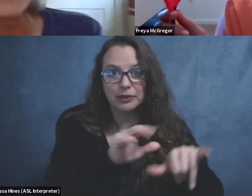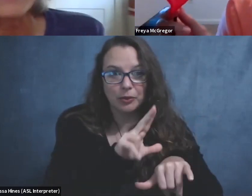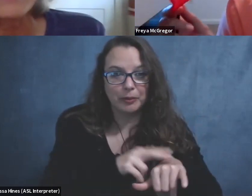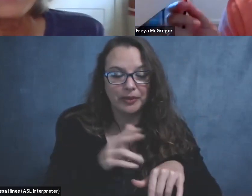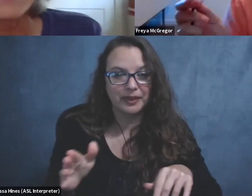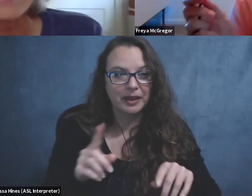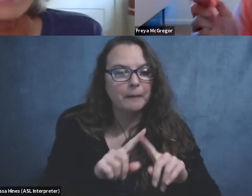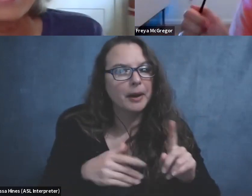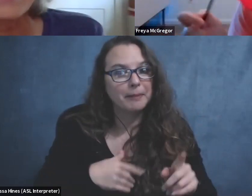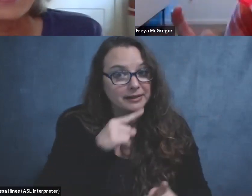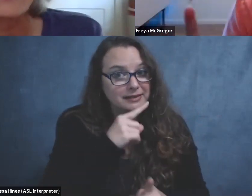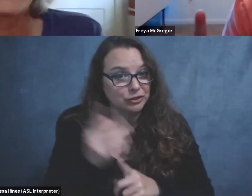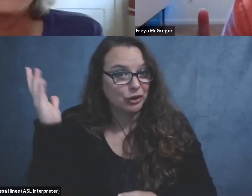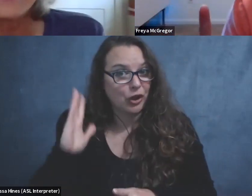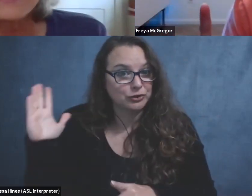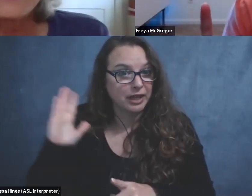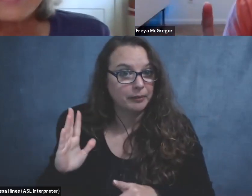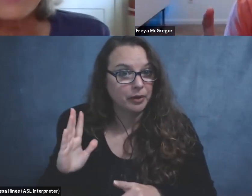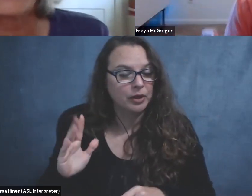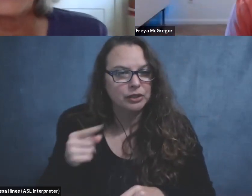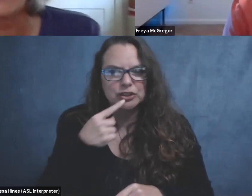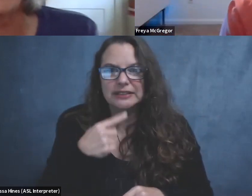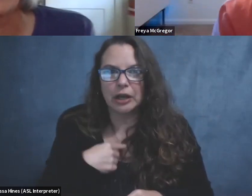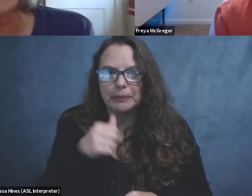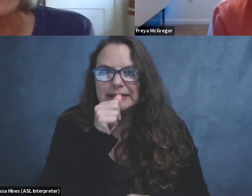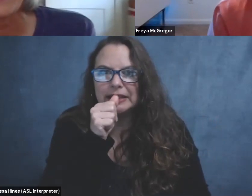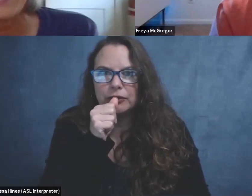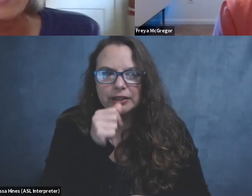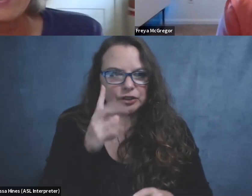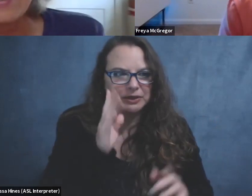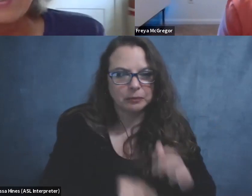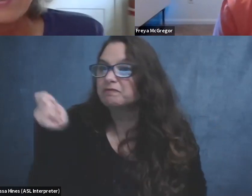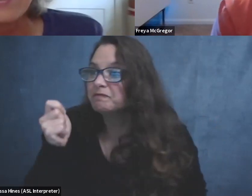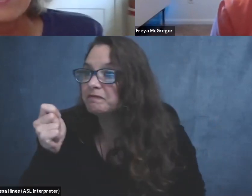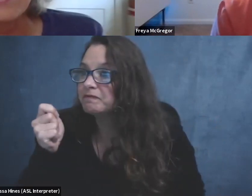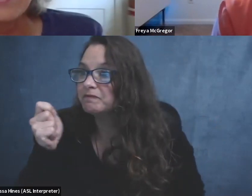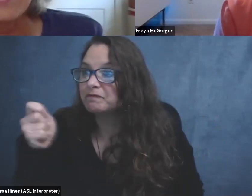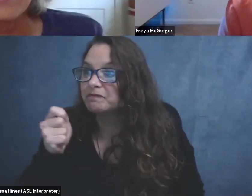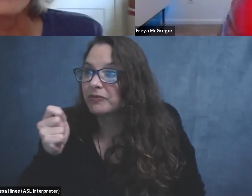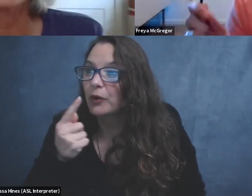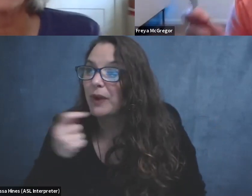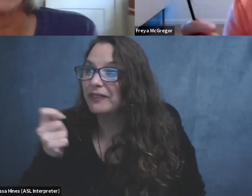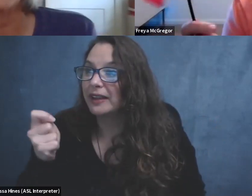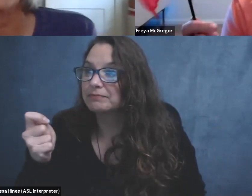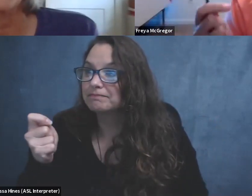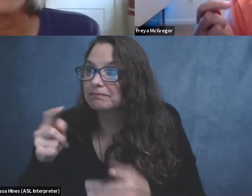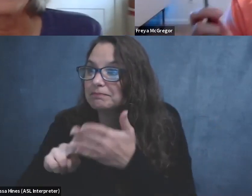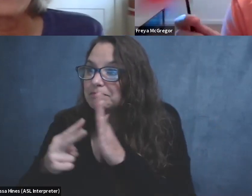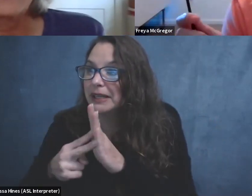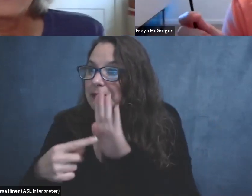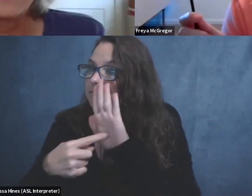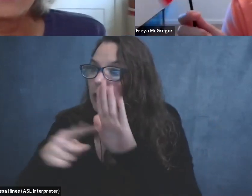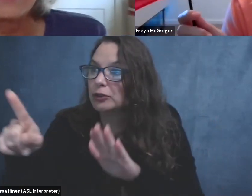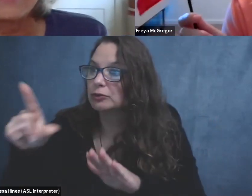tell me secrets in high school and she'd say that's red flagged, which was meant to indicate that I should not repeat this to anybody. Um, and